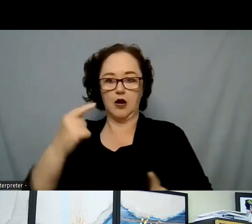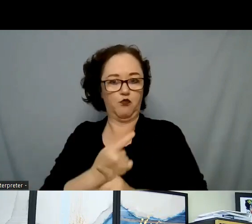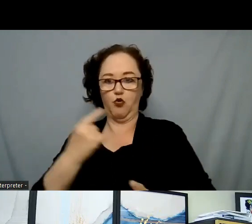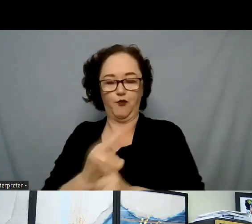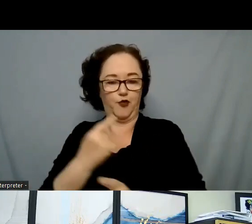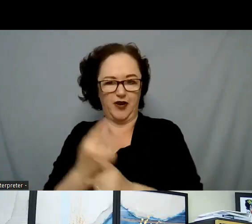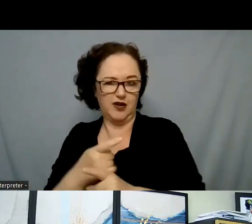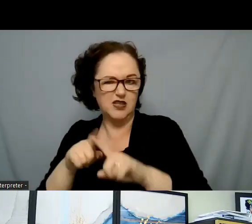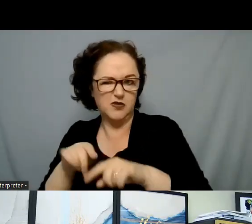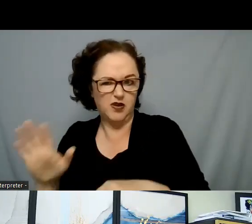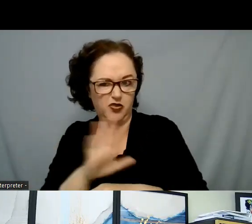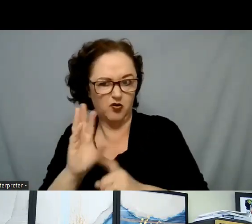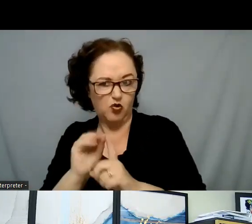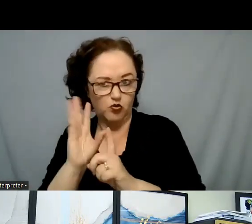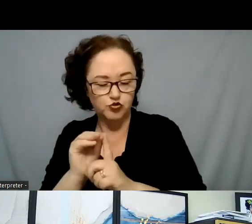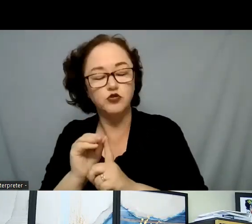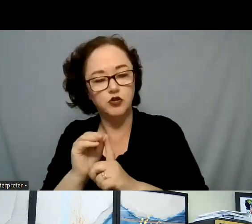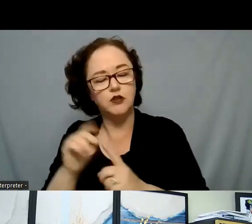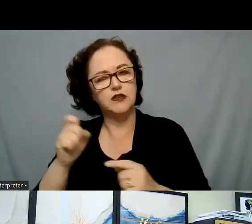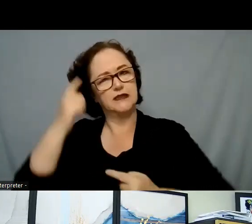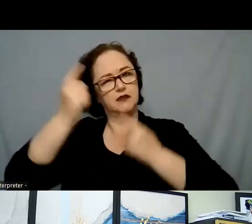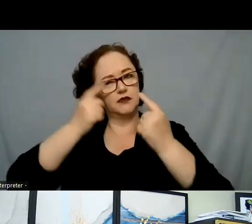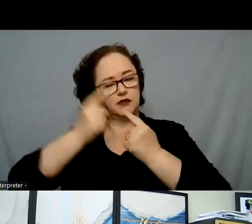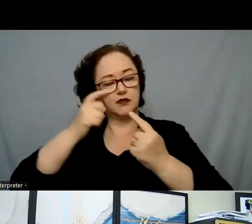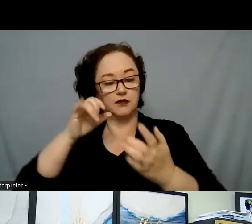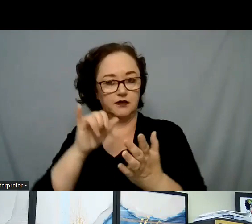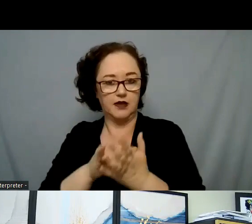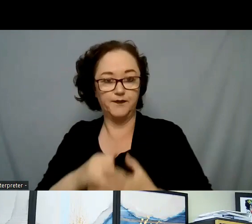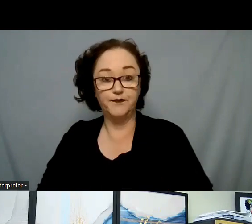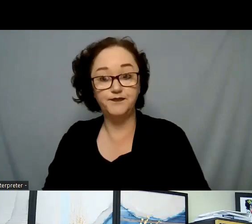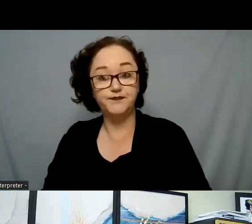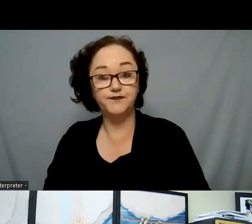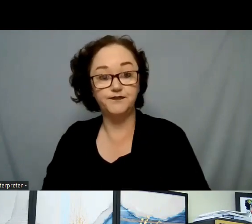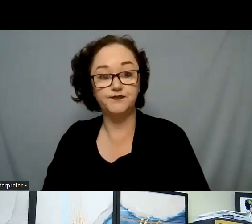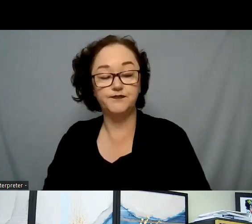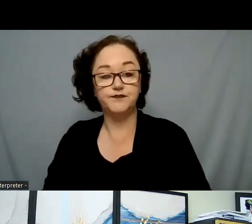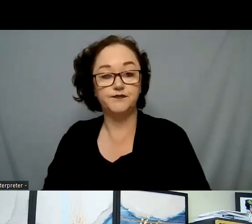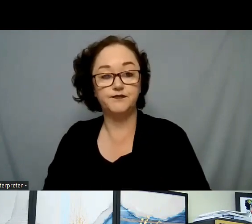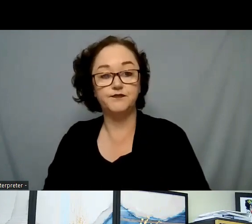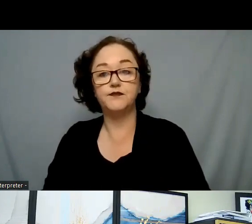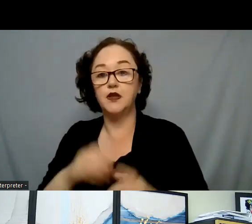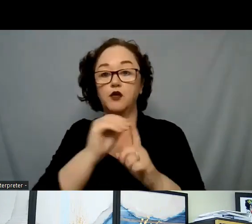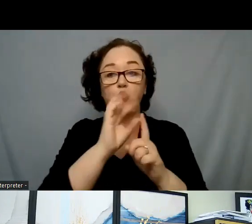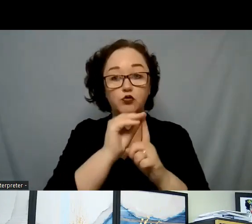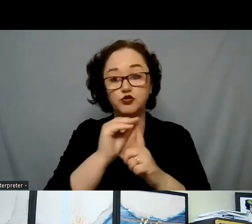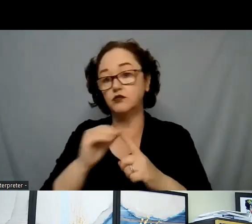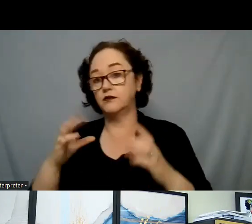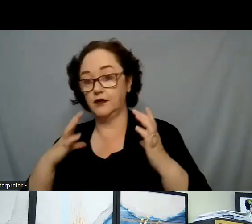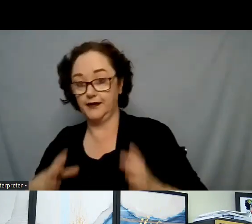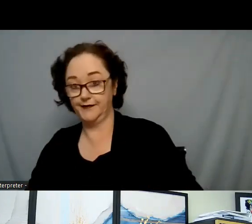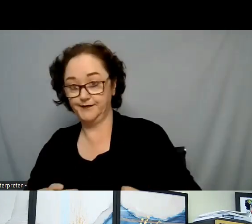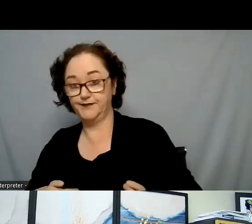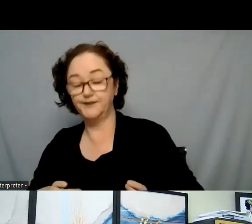that and that align with whatever that presenting concern might be. So, again, and the client. So,